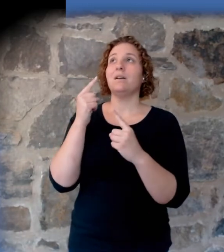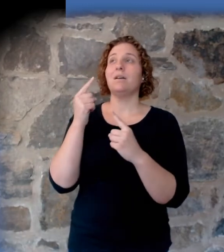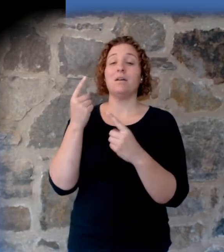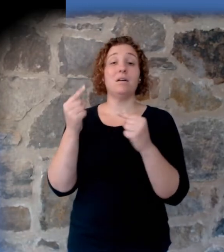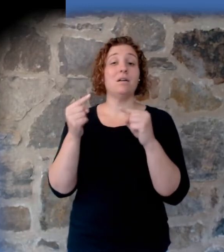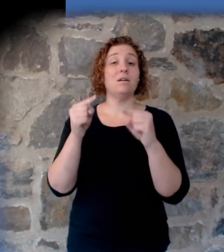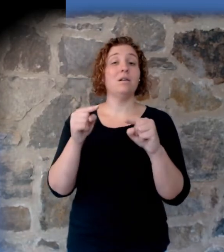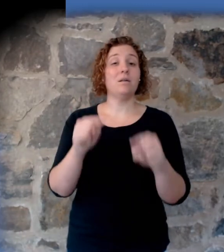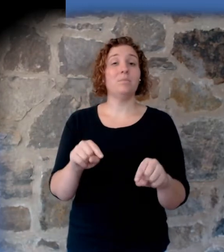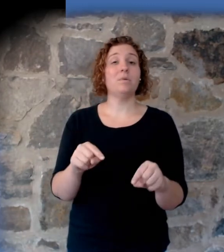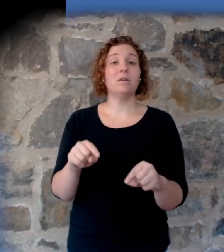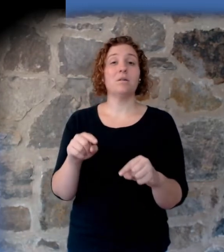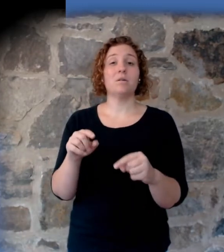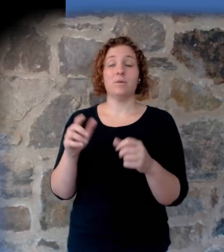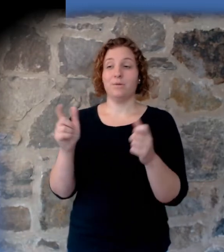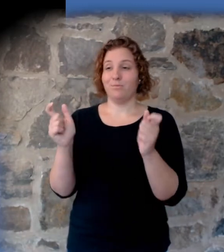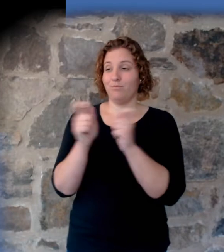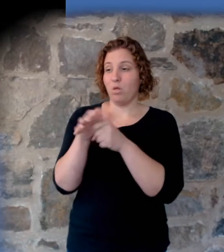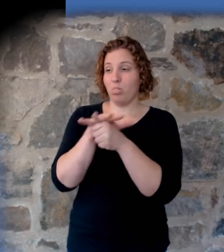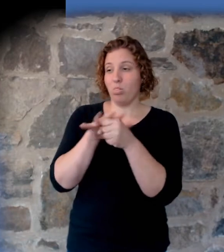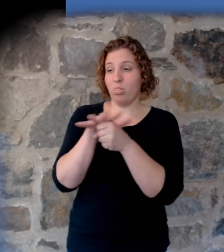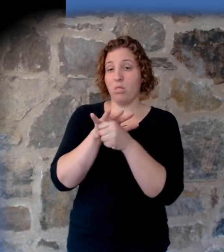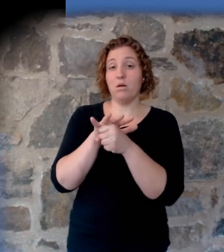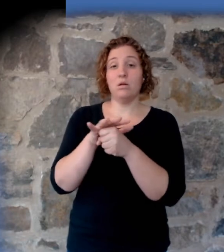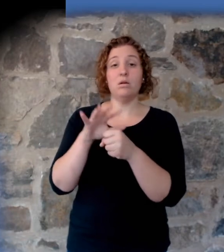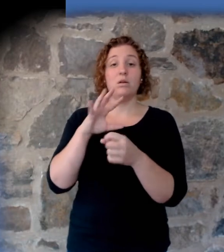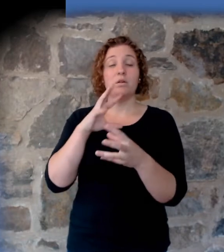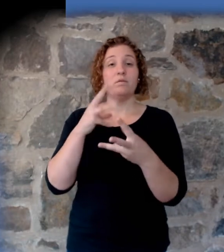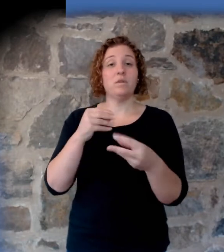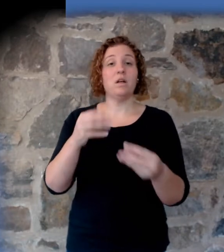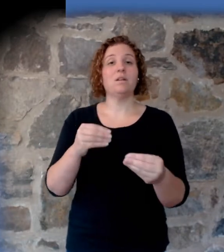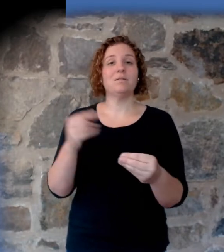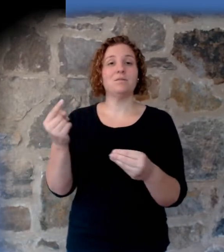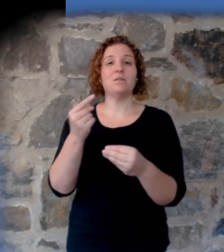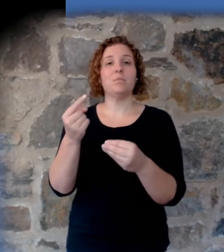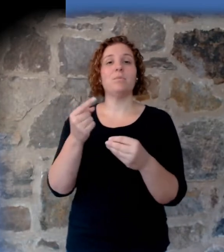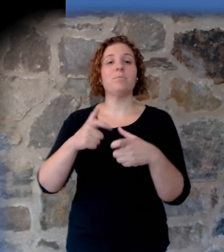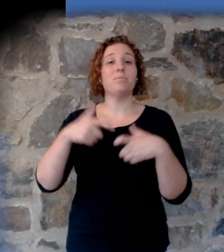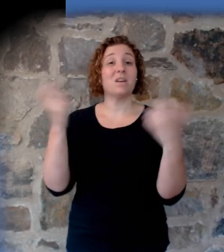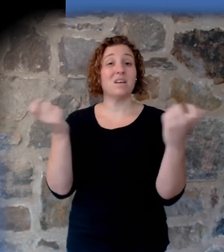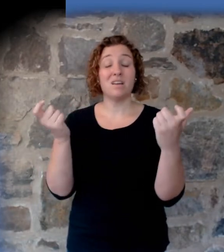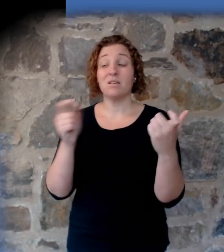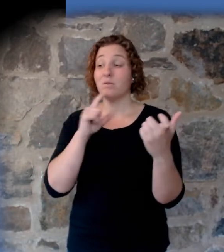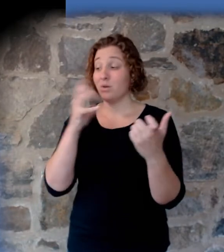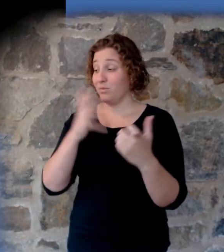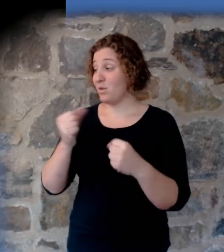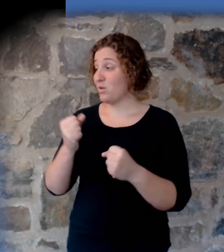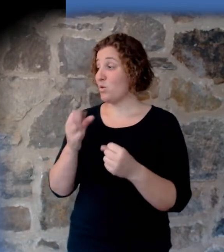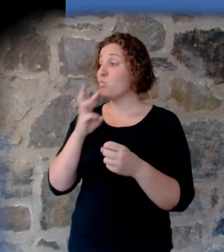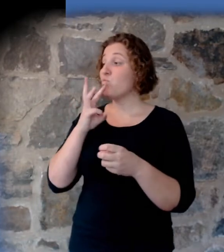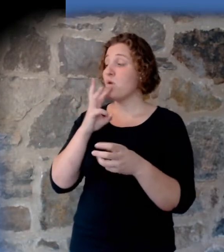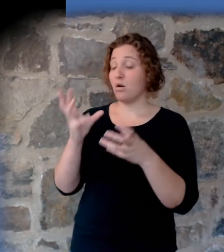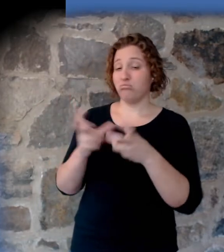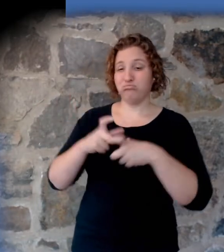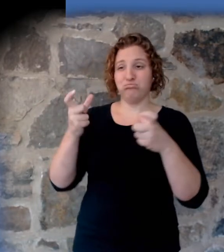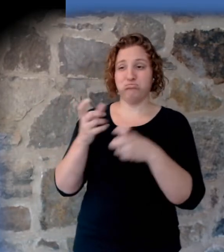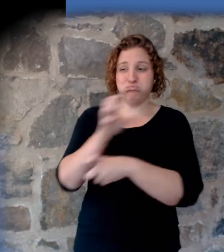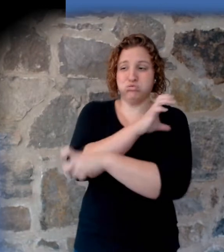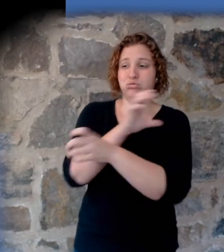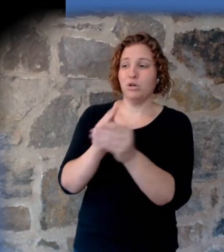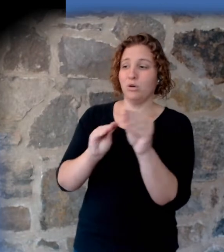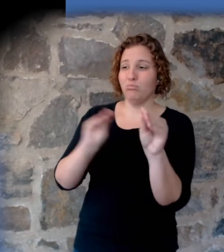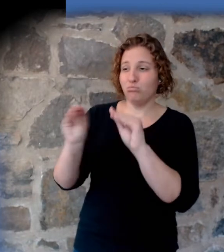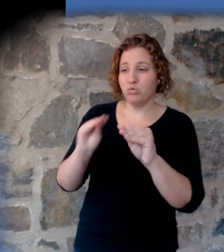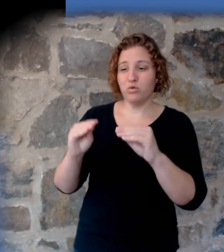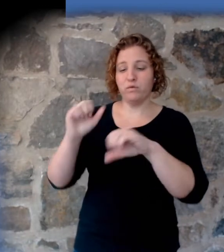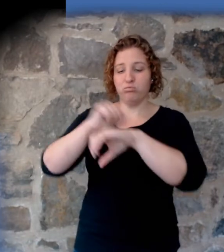small local flood. We're talking about something enormous. The power-moving water was beveling and pulverizing rock, depositing great